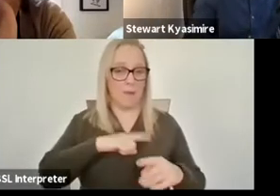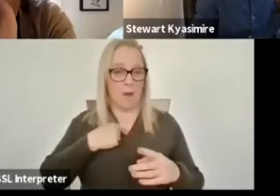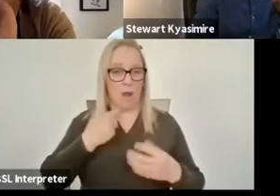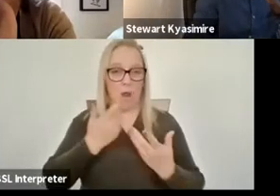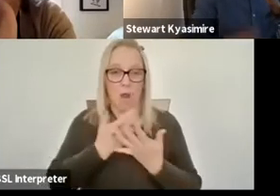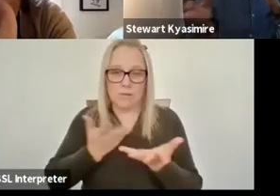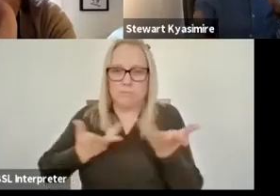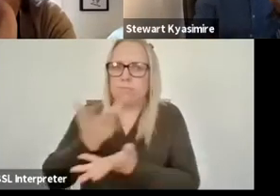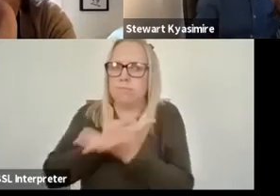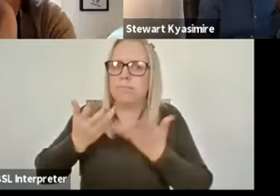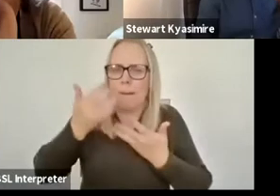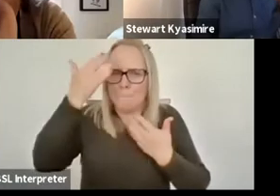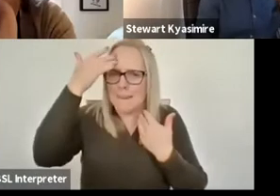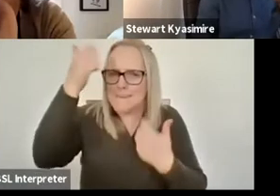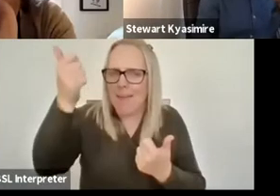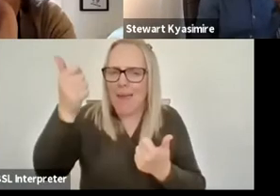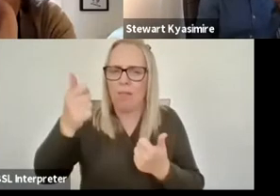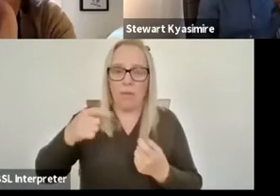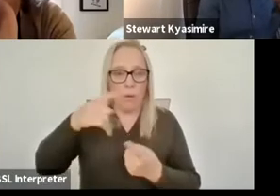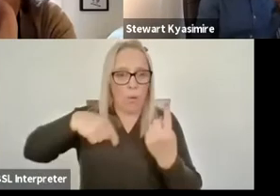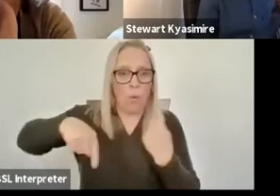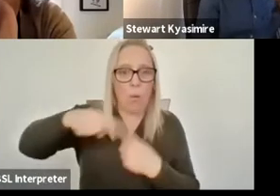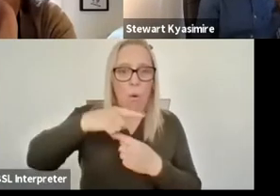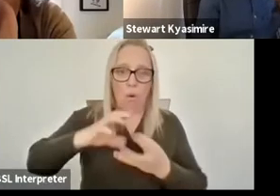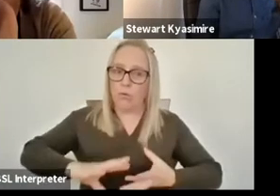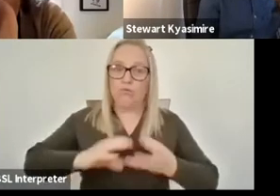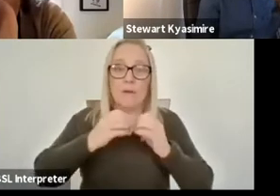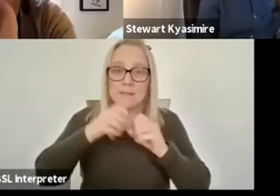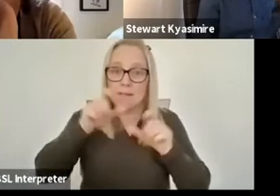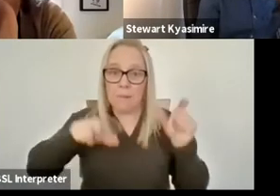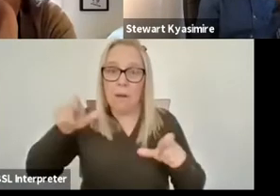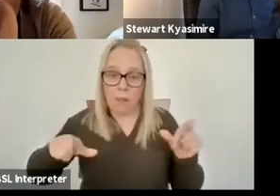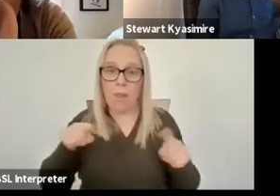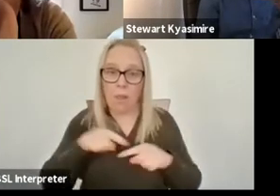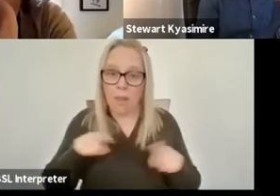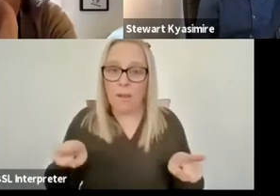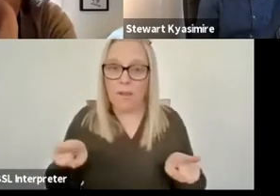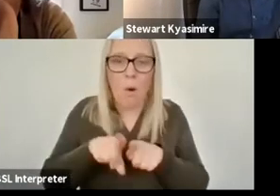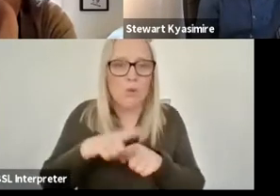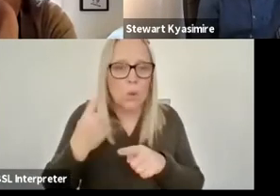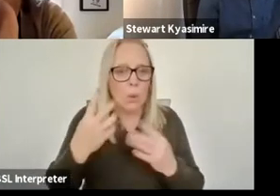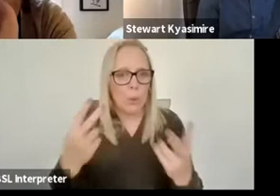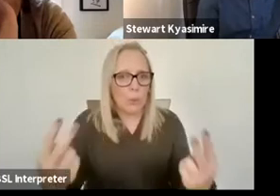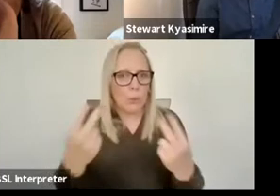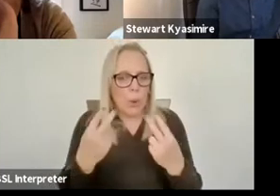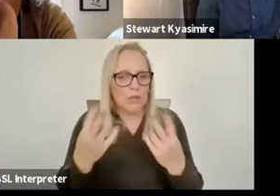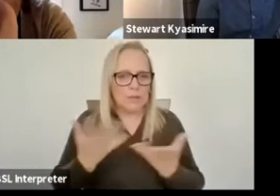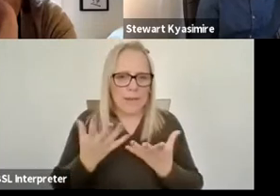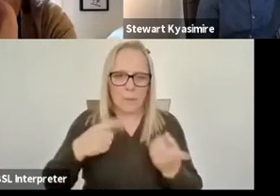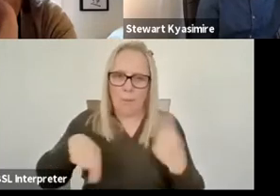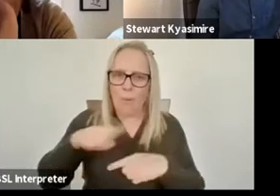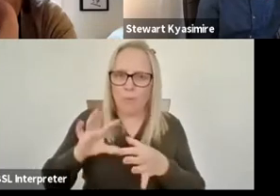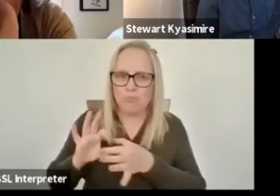creatives and a lot of people um on just now um are creatives as well and you you all understand the link between